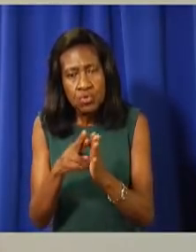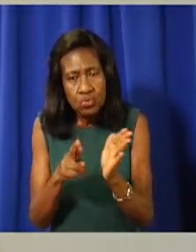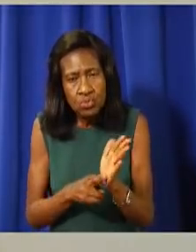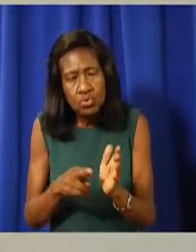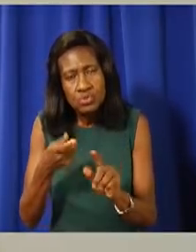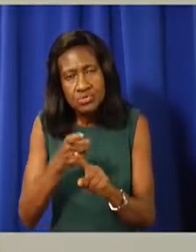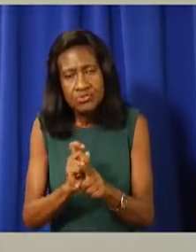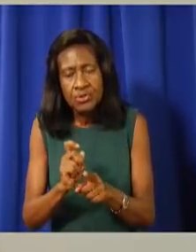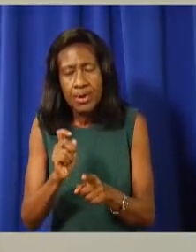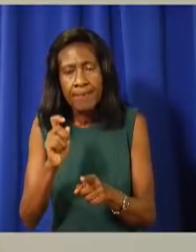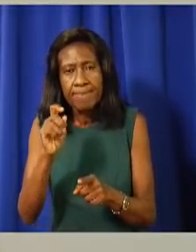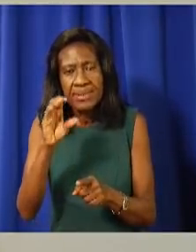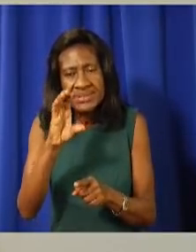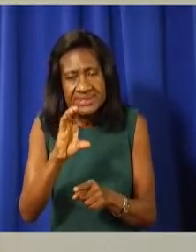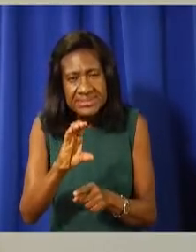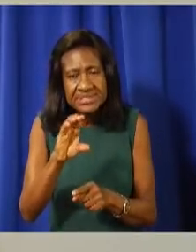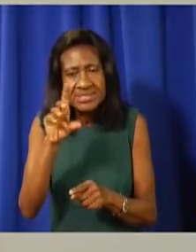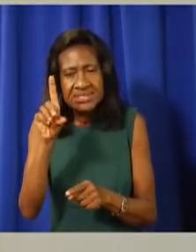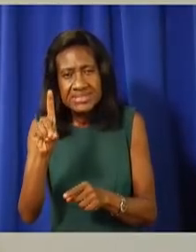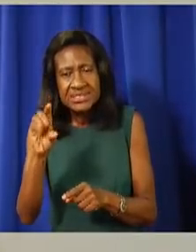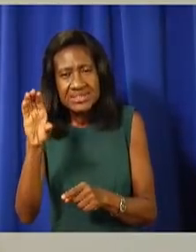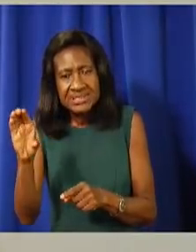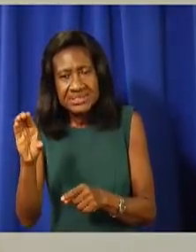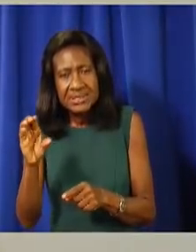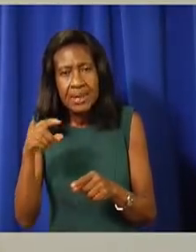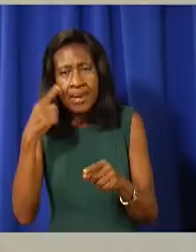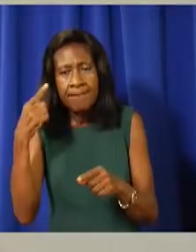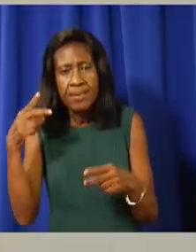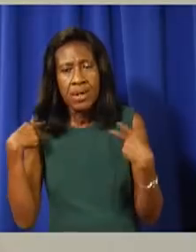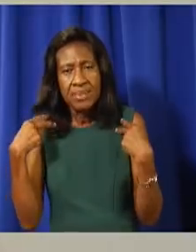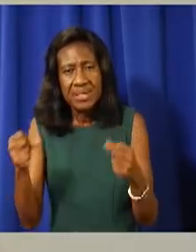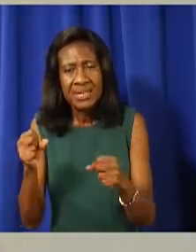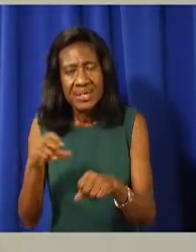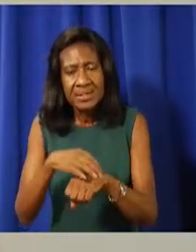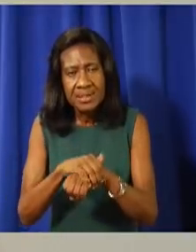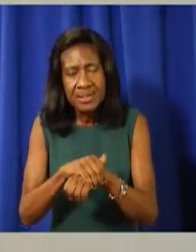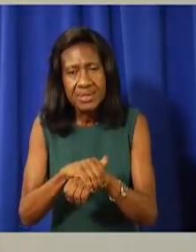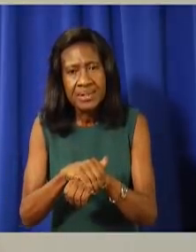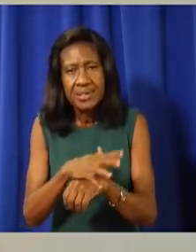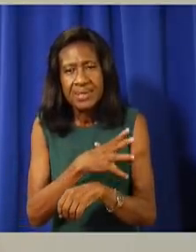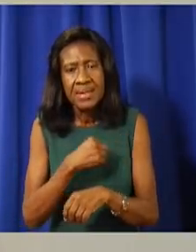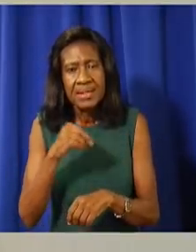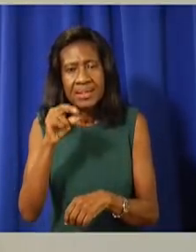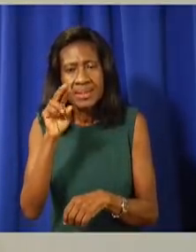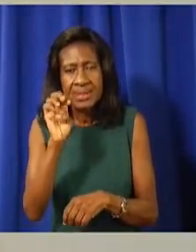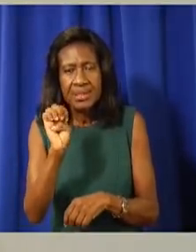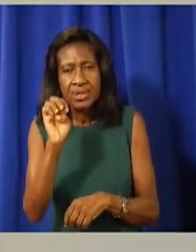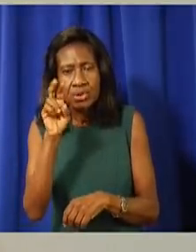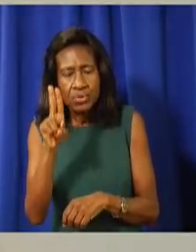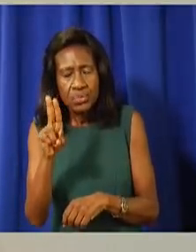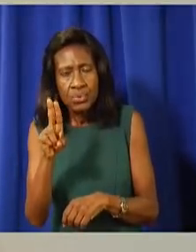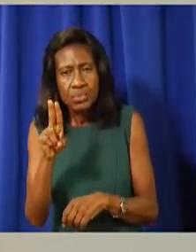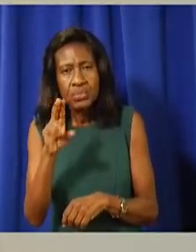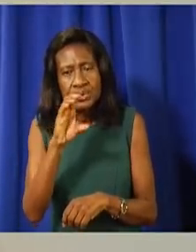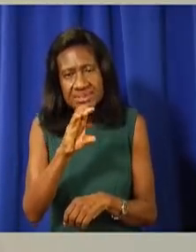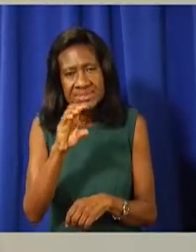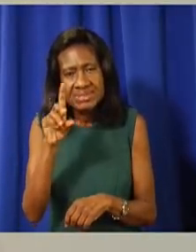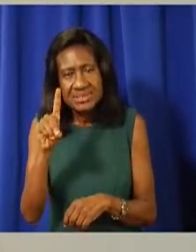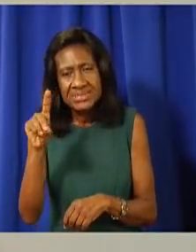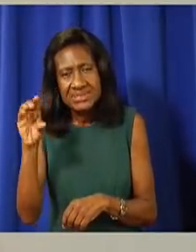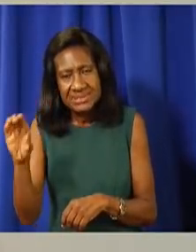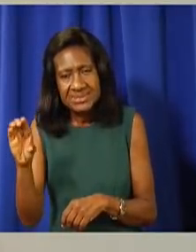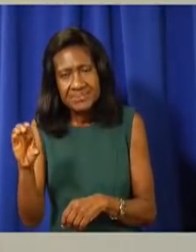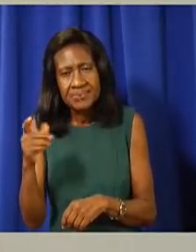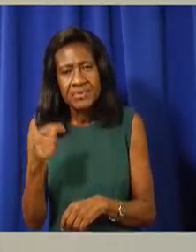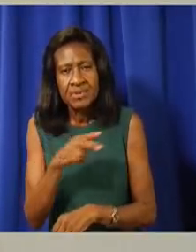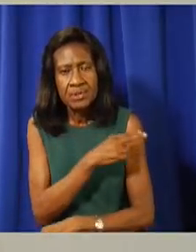CDC, Public Health England, Health Canada, and the European CDC. The hospital